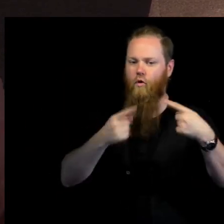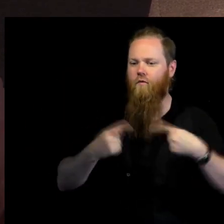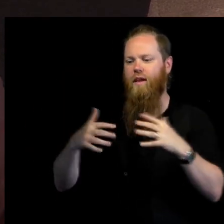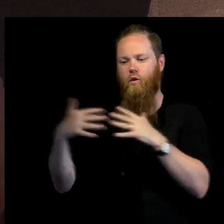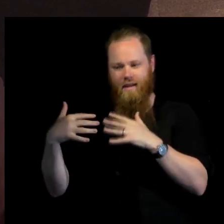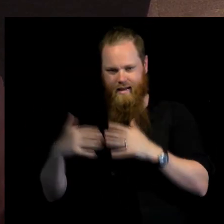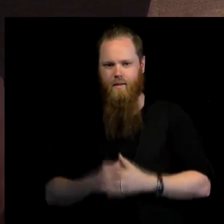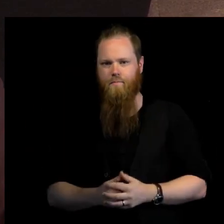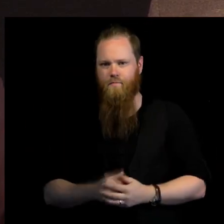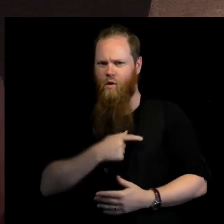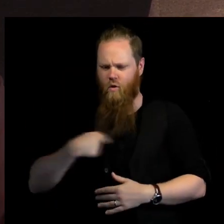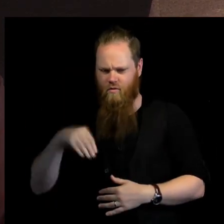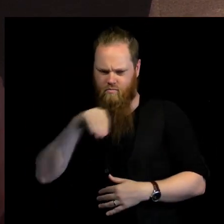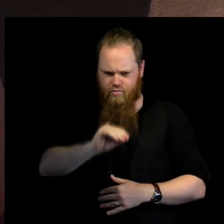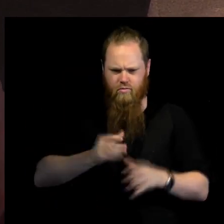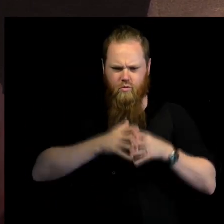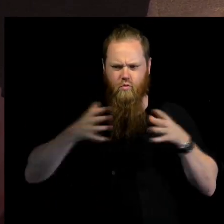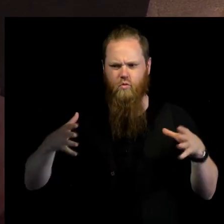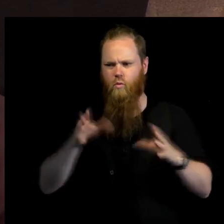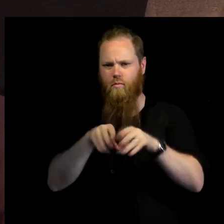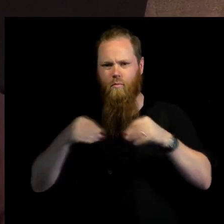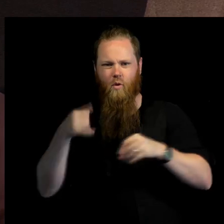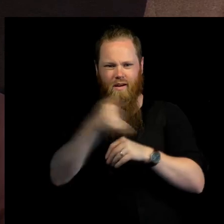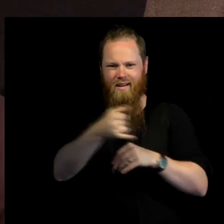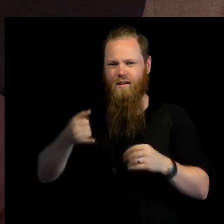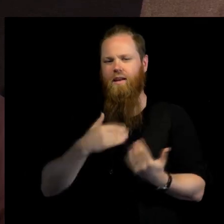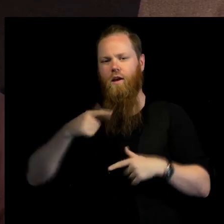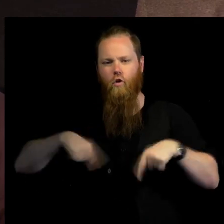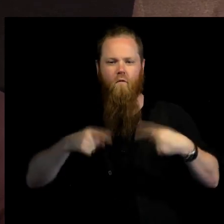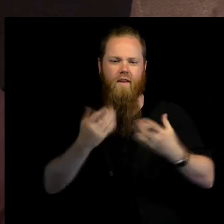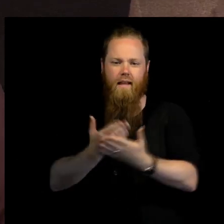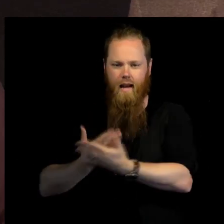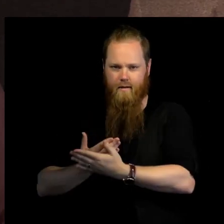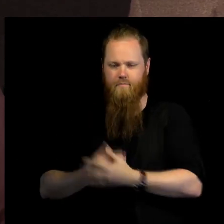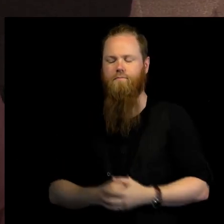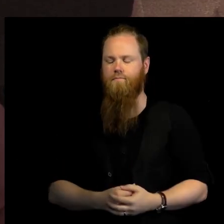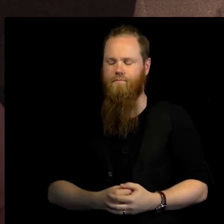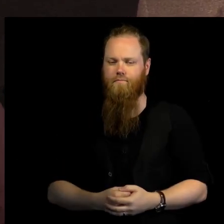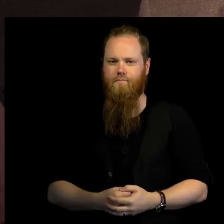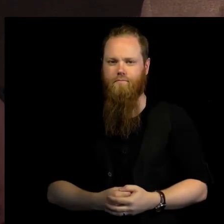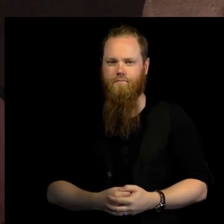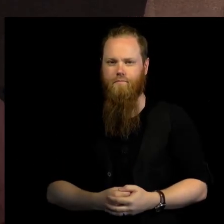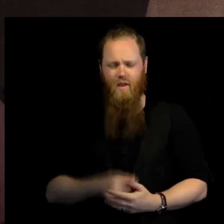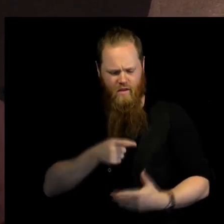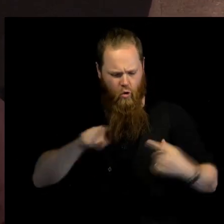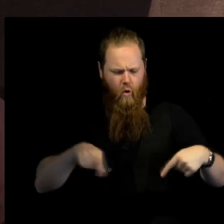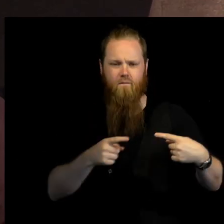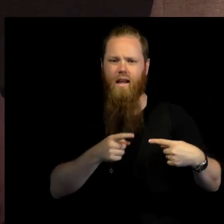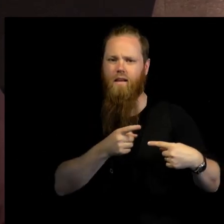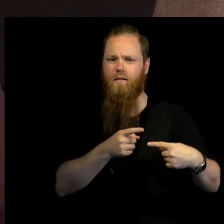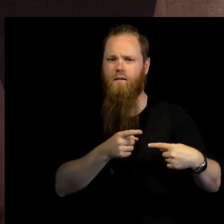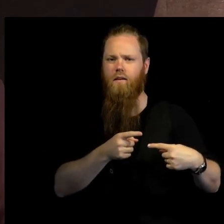countries at war and conflict. So, at the same time as conflicts are